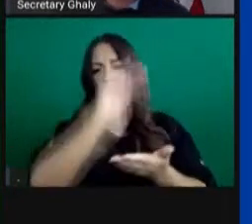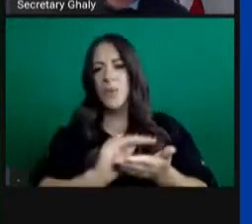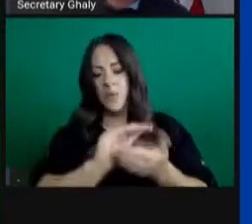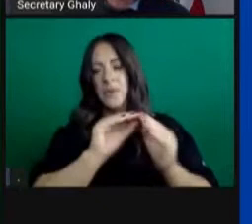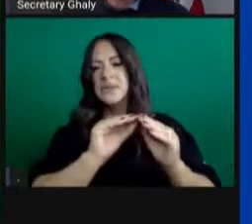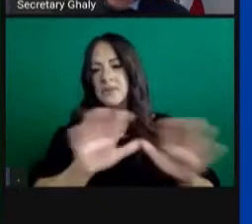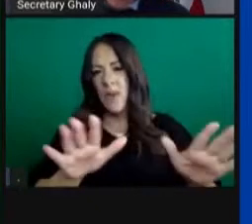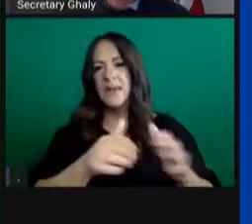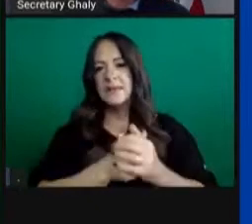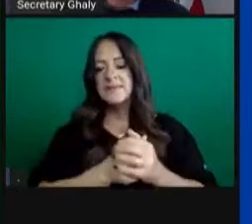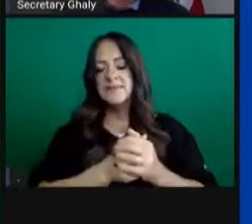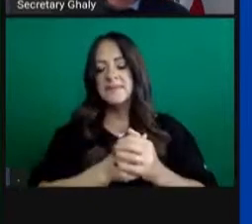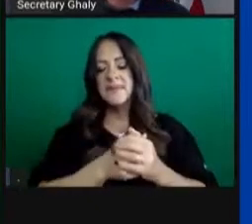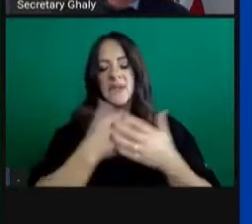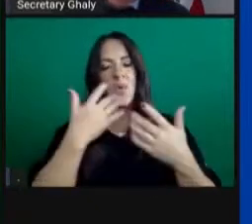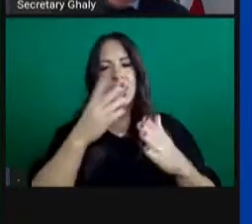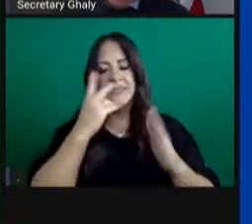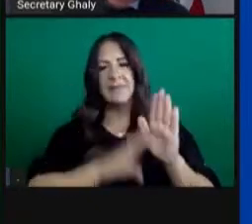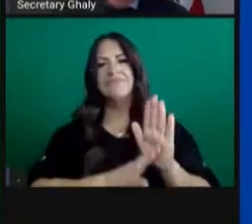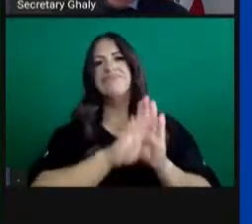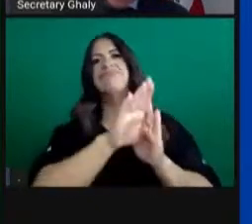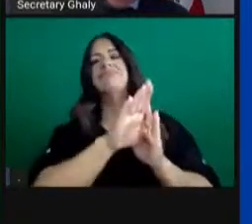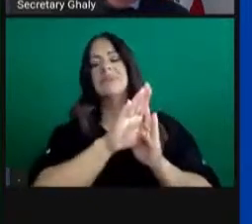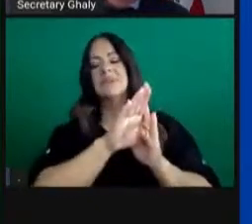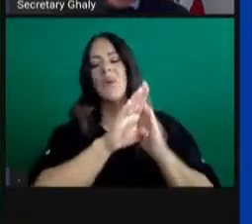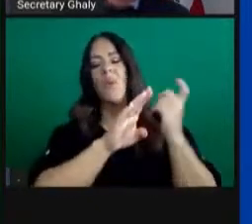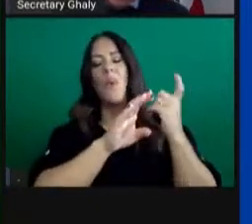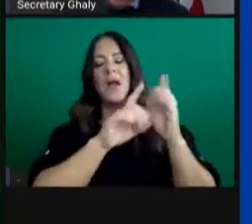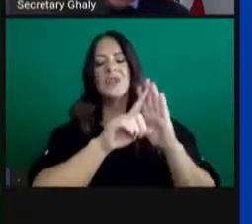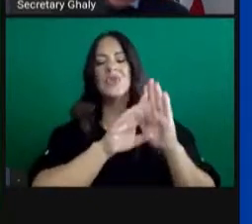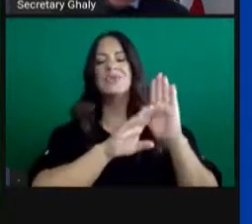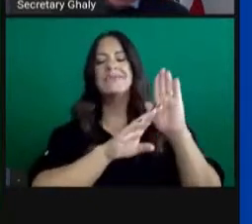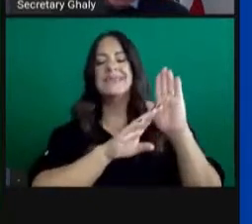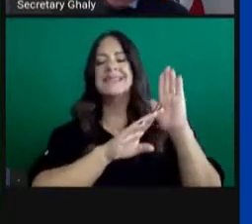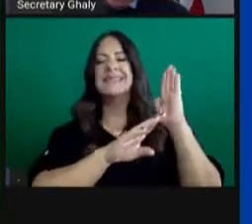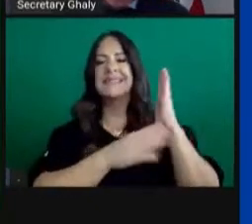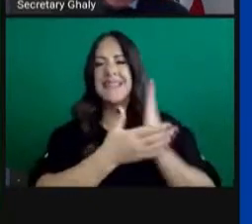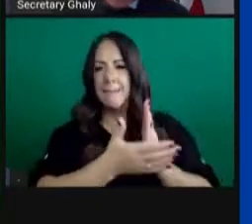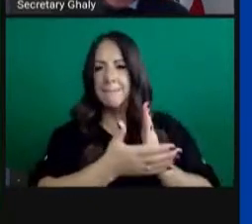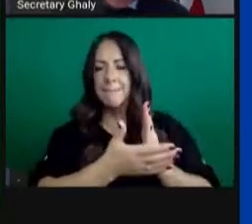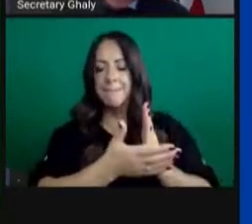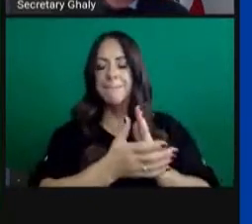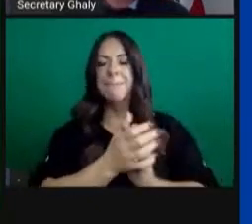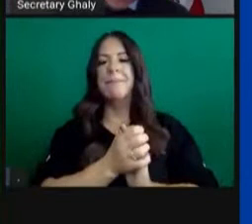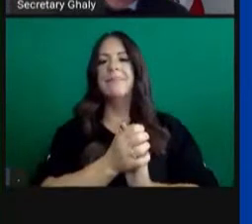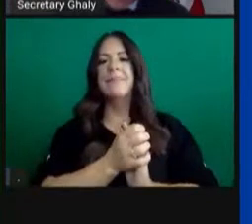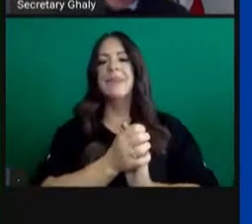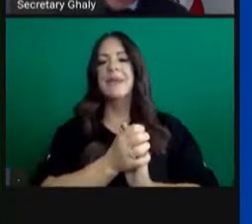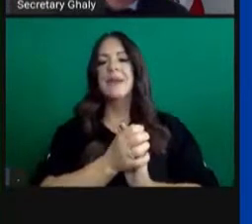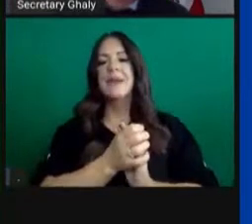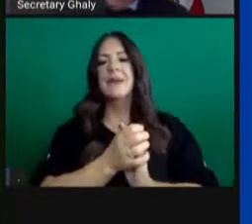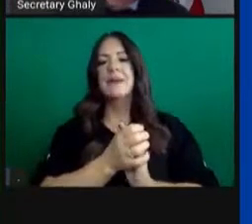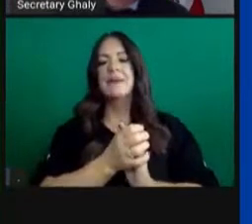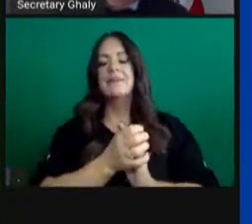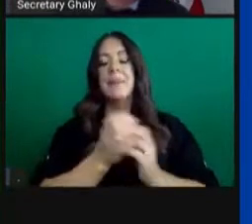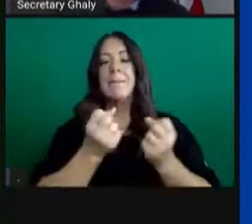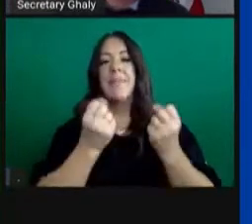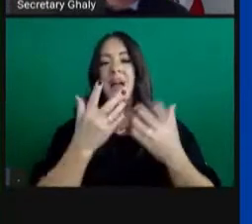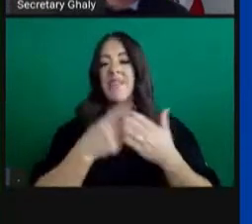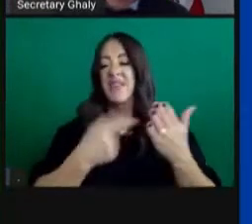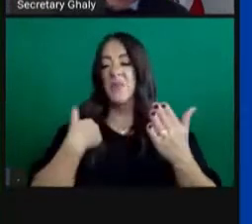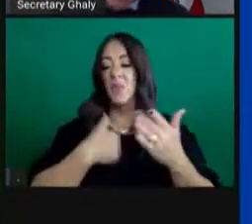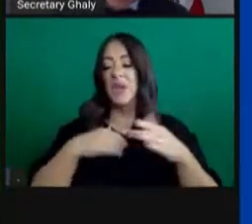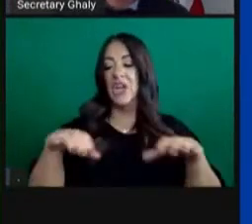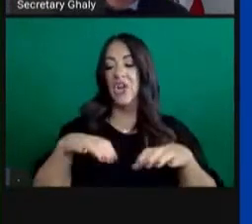as we normally do, but I will now remind you that much of what we're dealing with is avoidable. Much